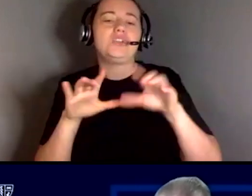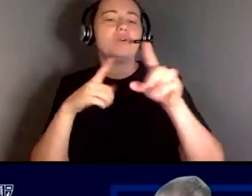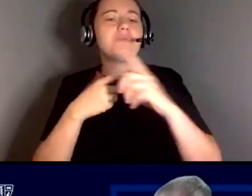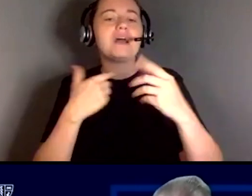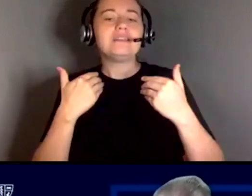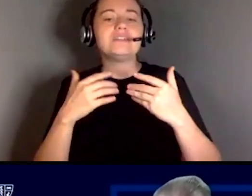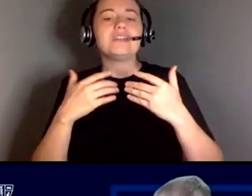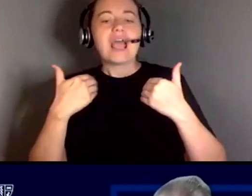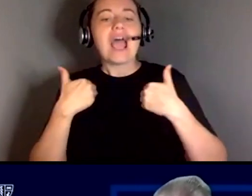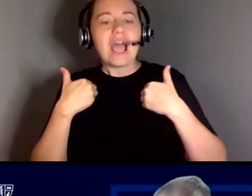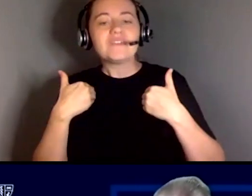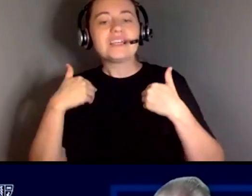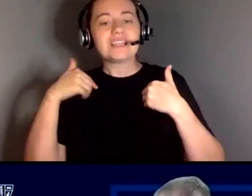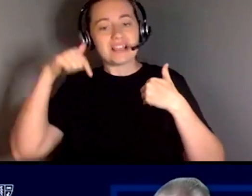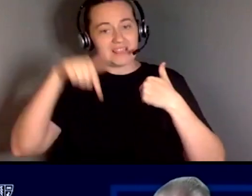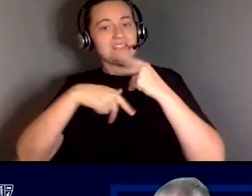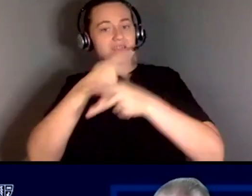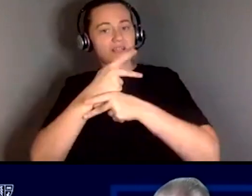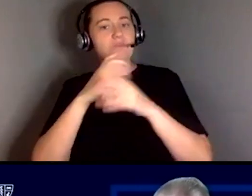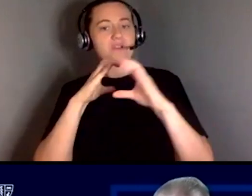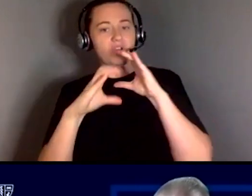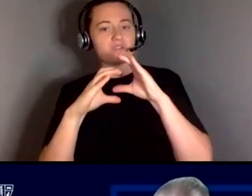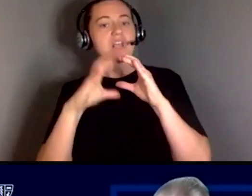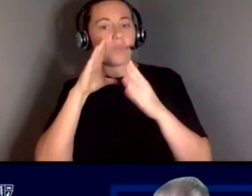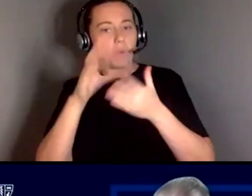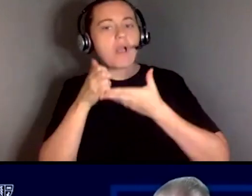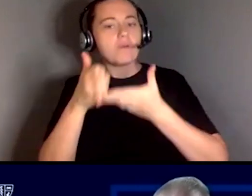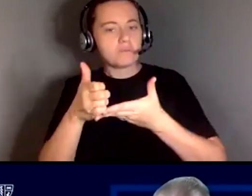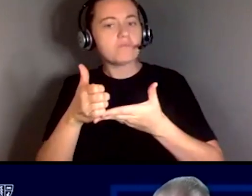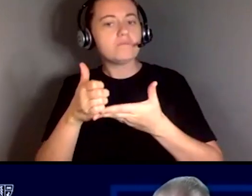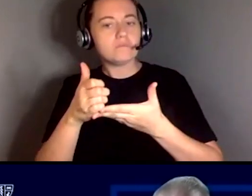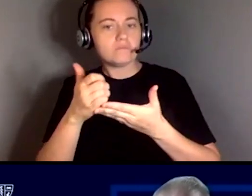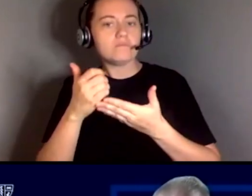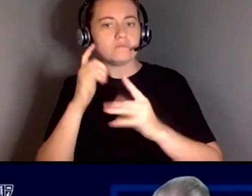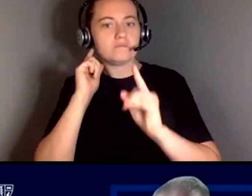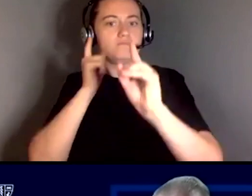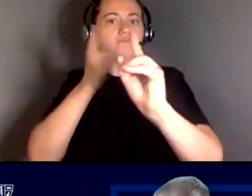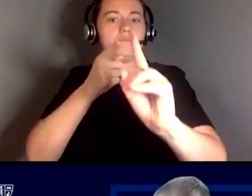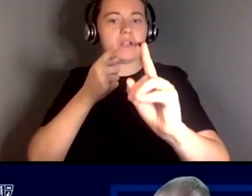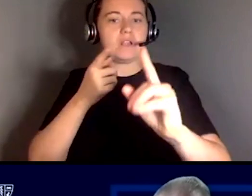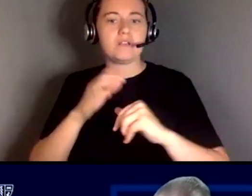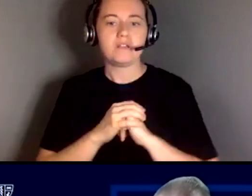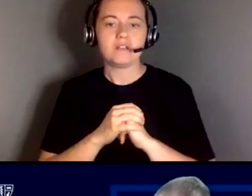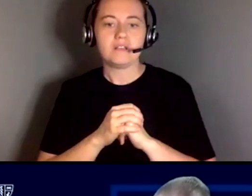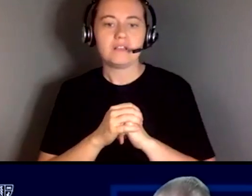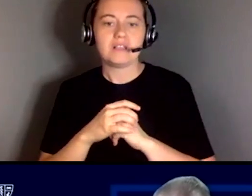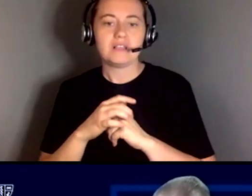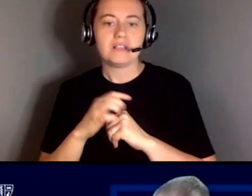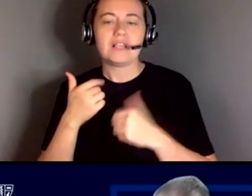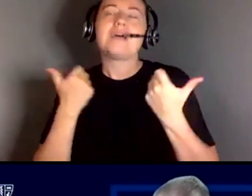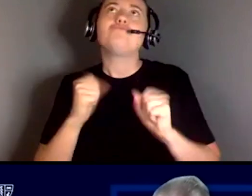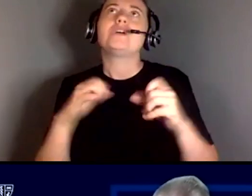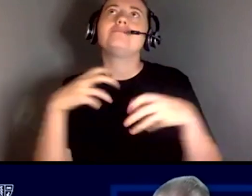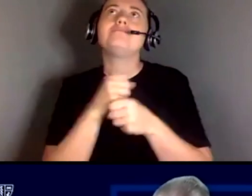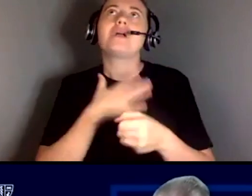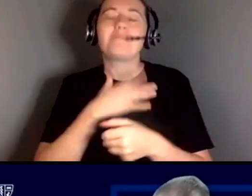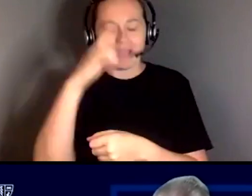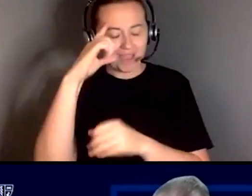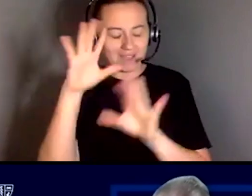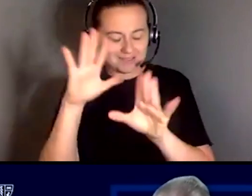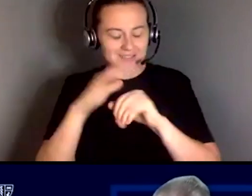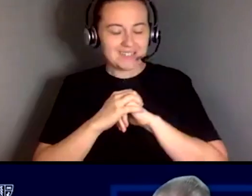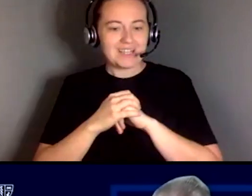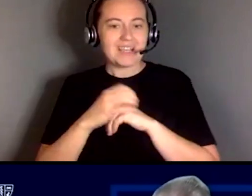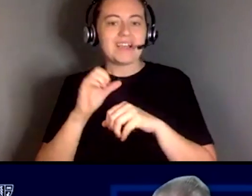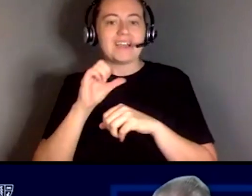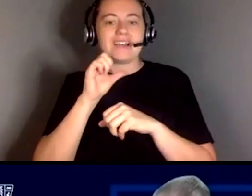is what is going to get us there. And always, but I try to close this out almost all the time, not making decisions